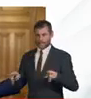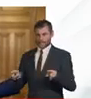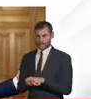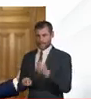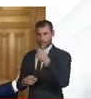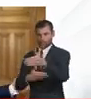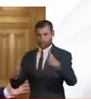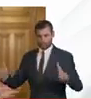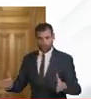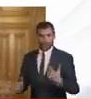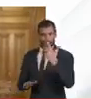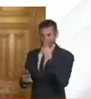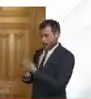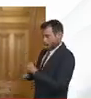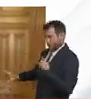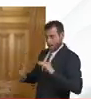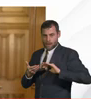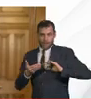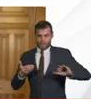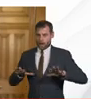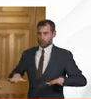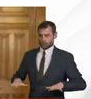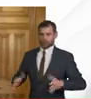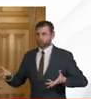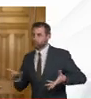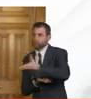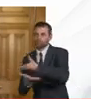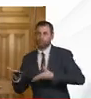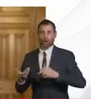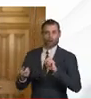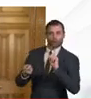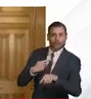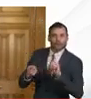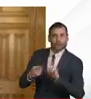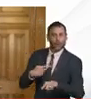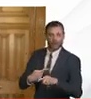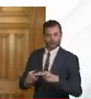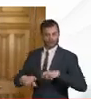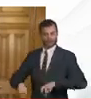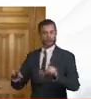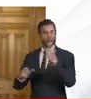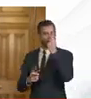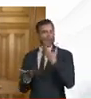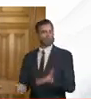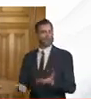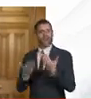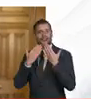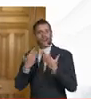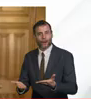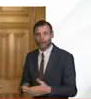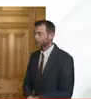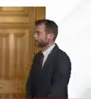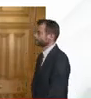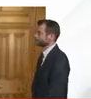more than two meters apart and we can uh we can we can still answer the questions that people have got so thank you very much indeed